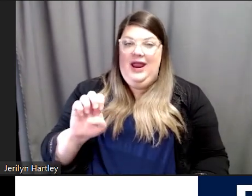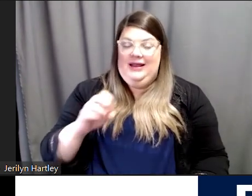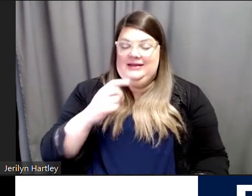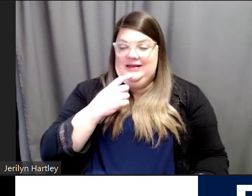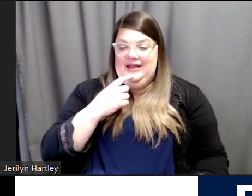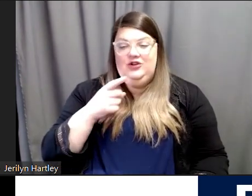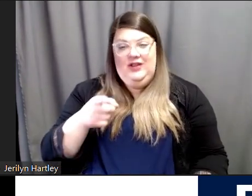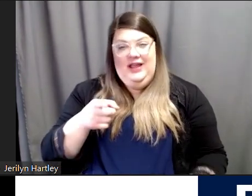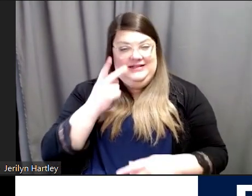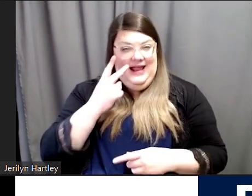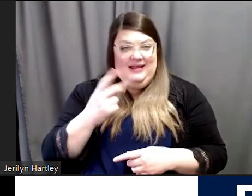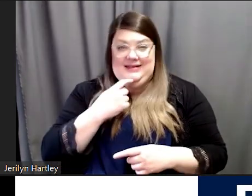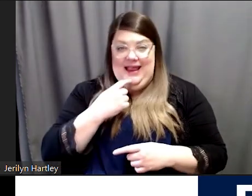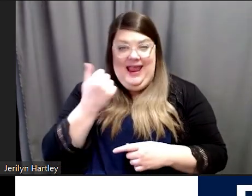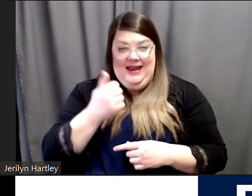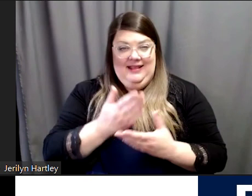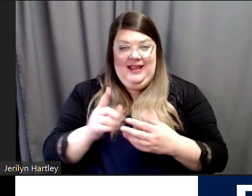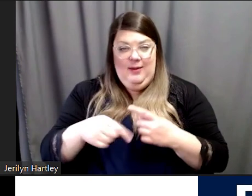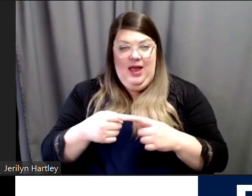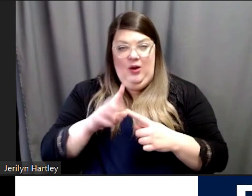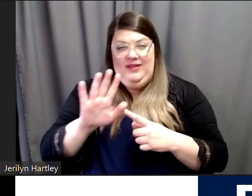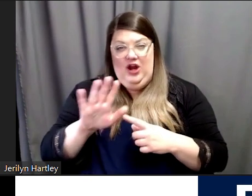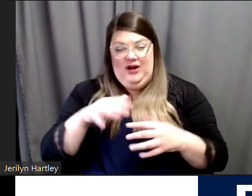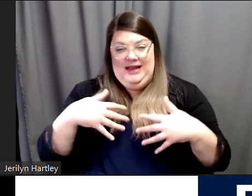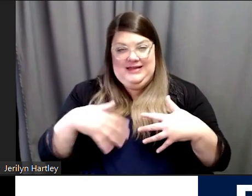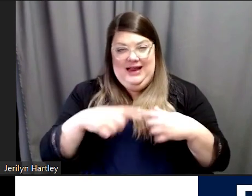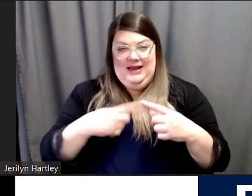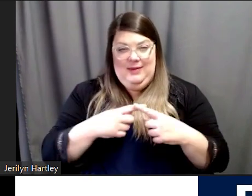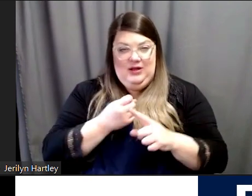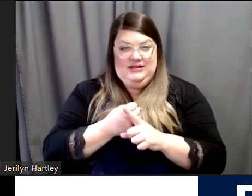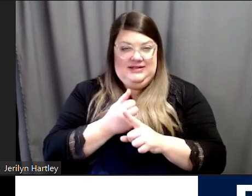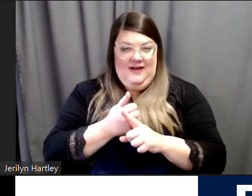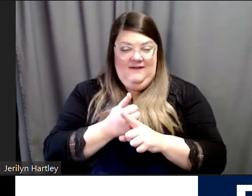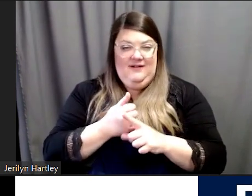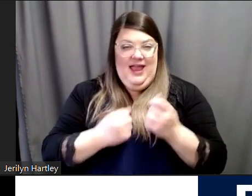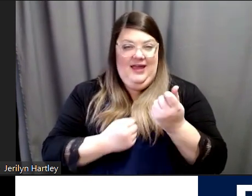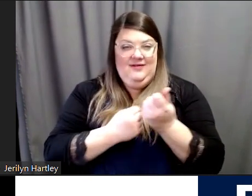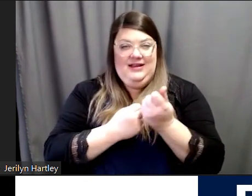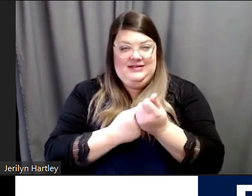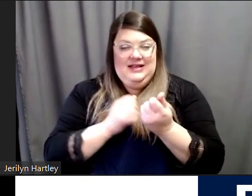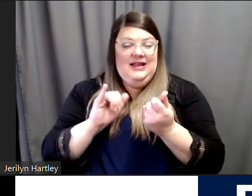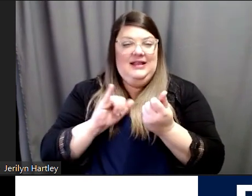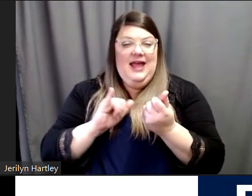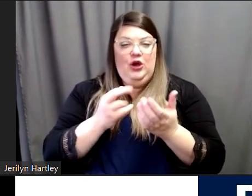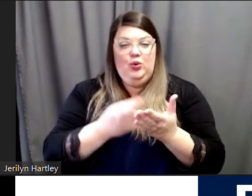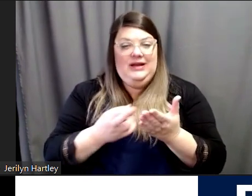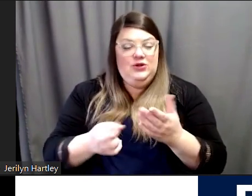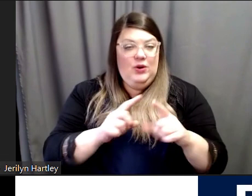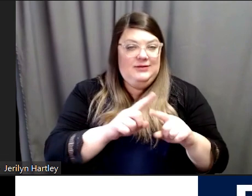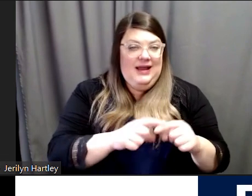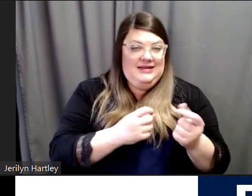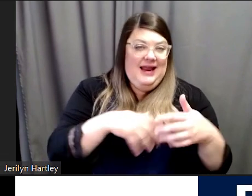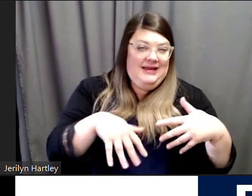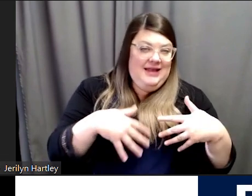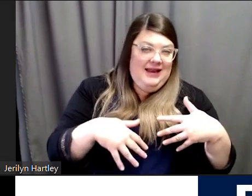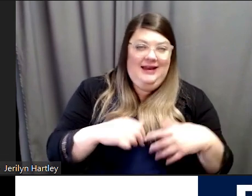specifically about their anxiety about self advocacy, such as being resource-based anxiety, unsure of what